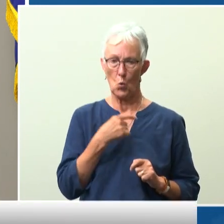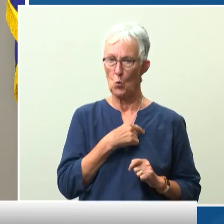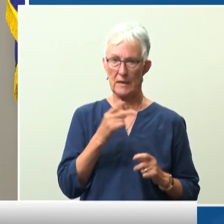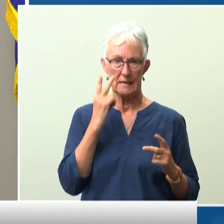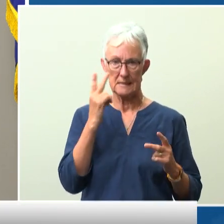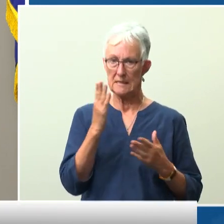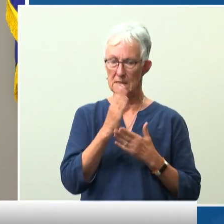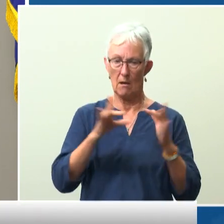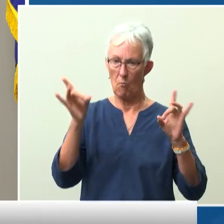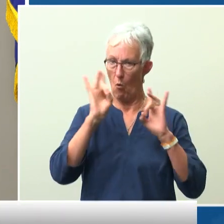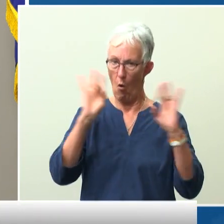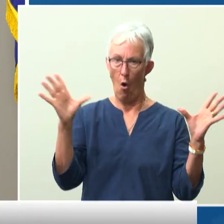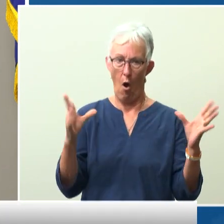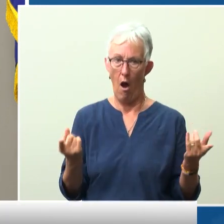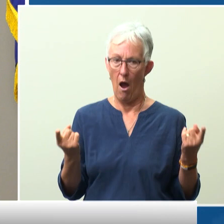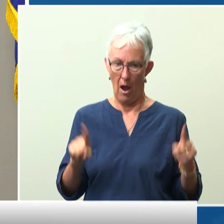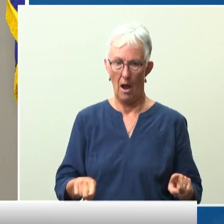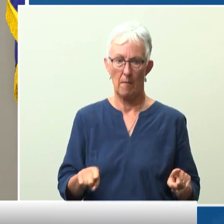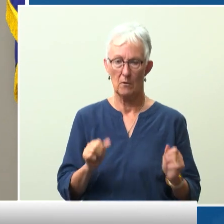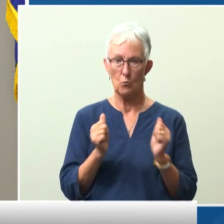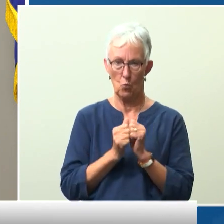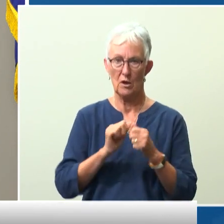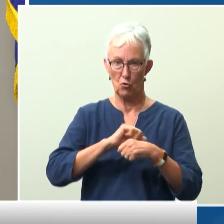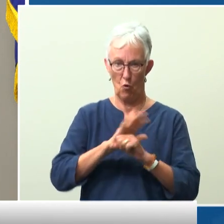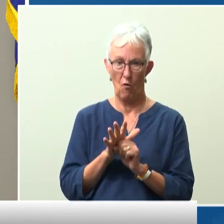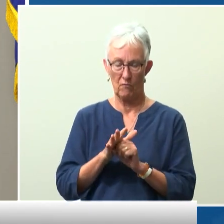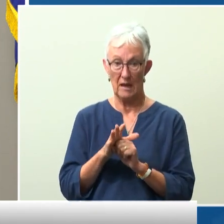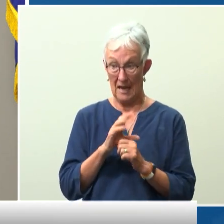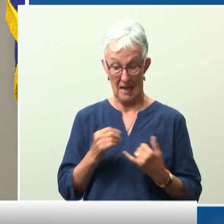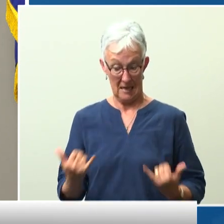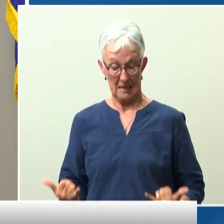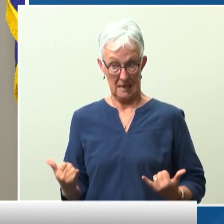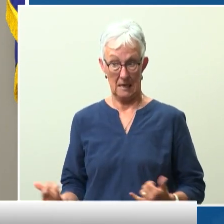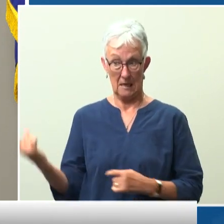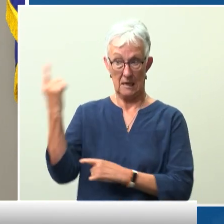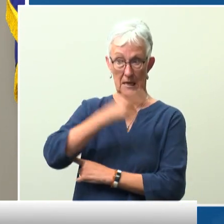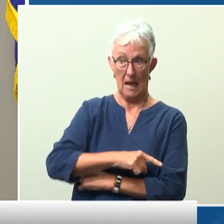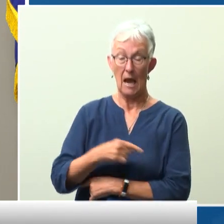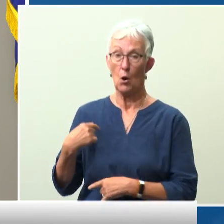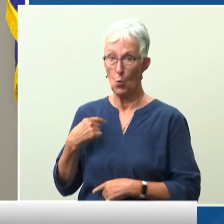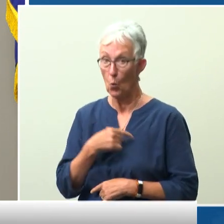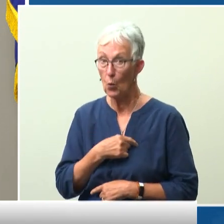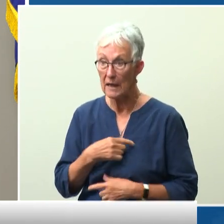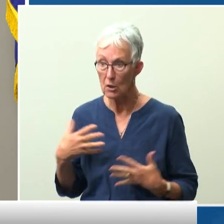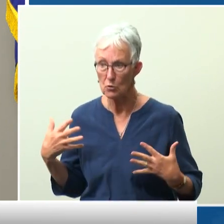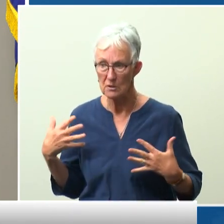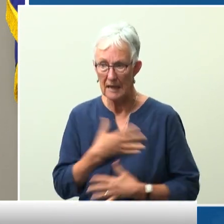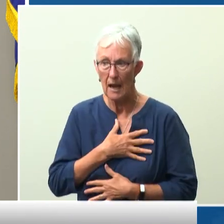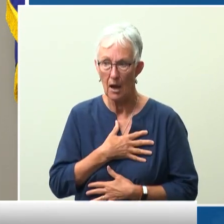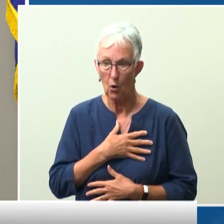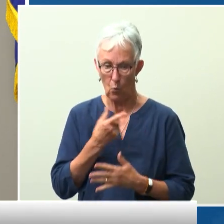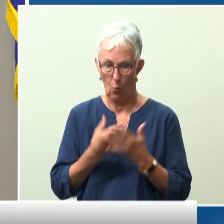today we are scared. We are scared, defeated, and desperate.